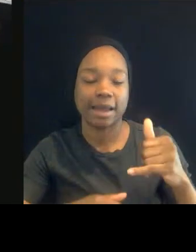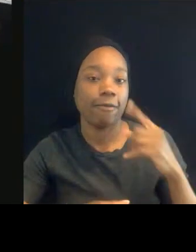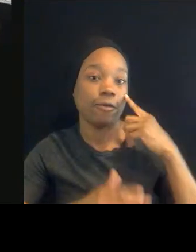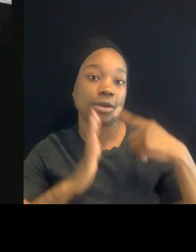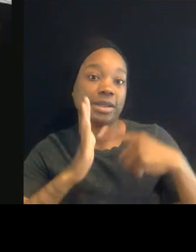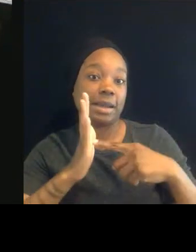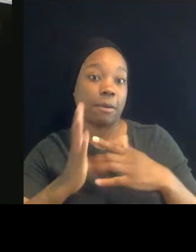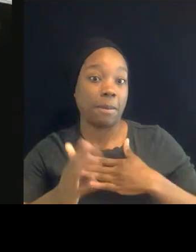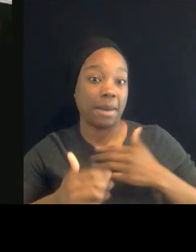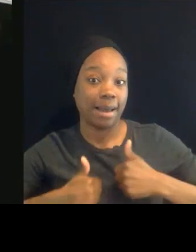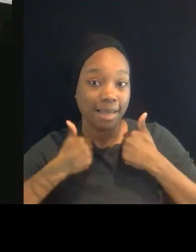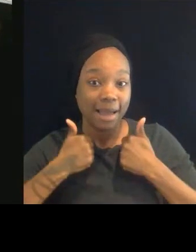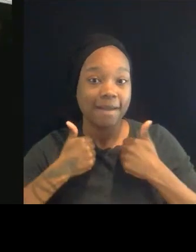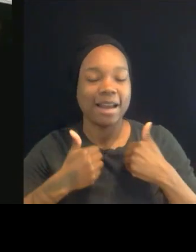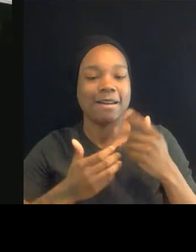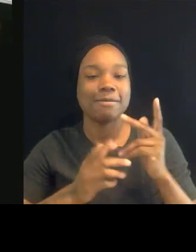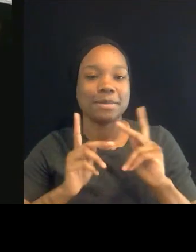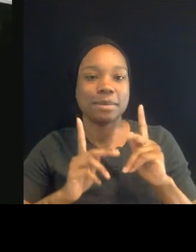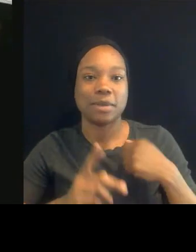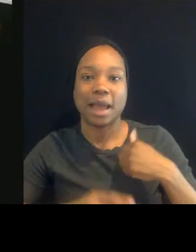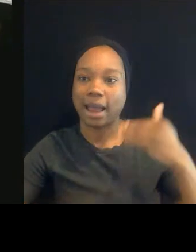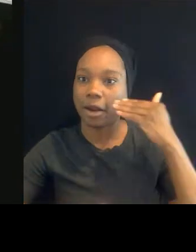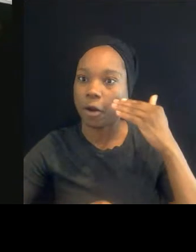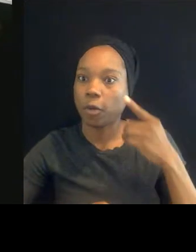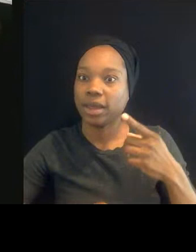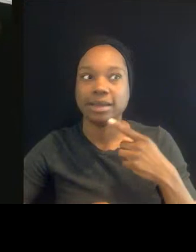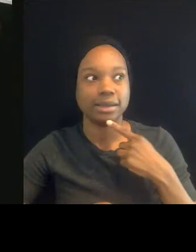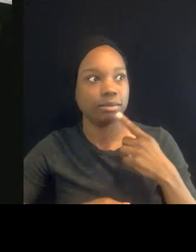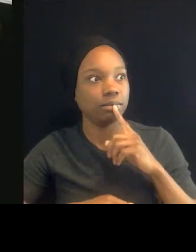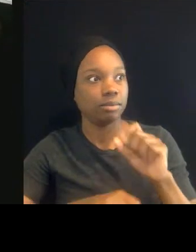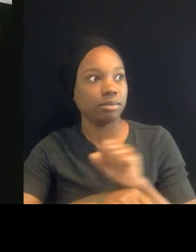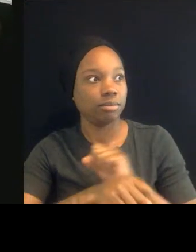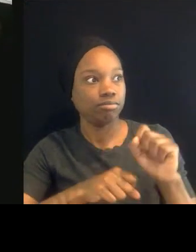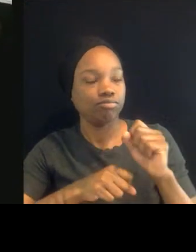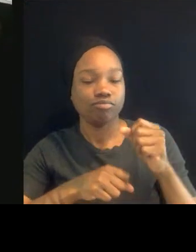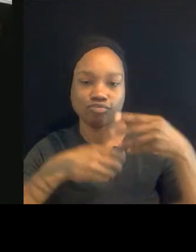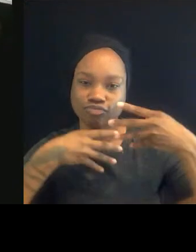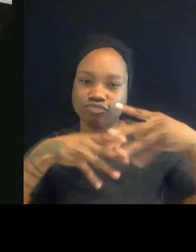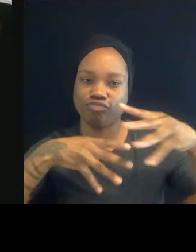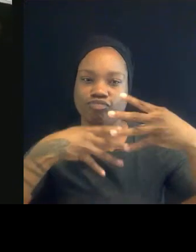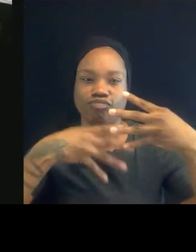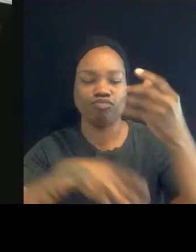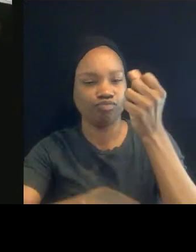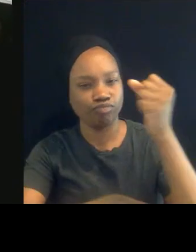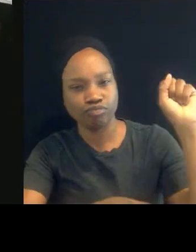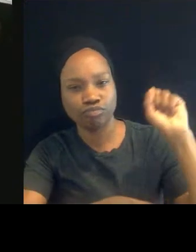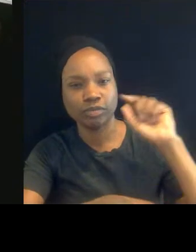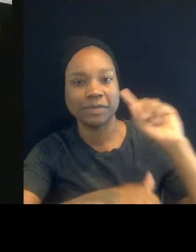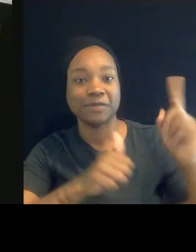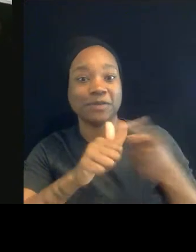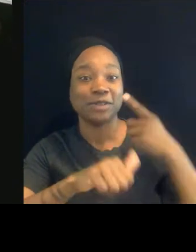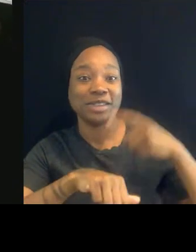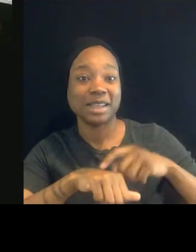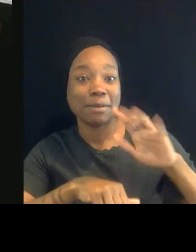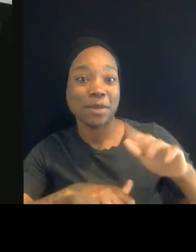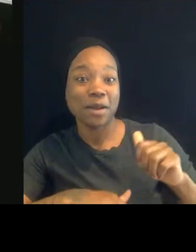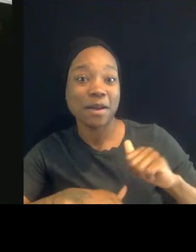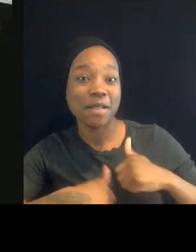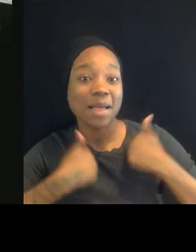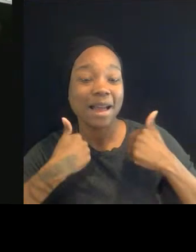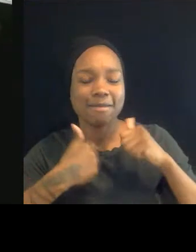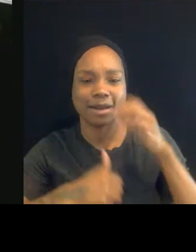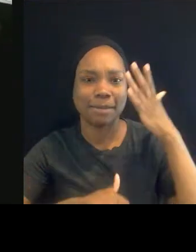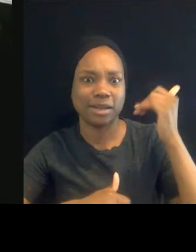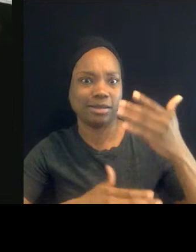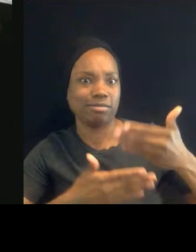they were moved to demonstrate for the first time in their lives. Not because they were indifferent, not because they didn't care, but because they didn't necessarily feel